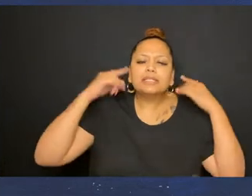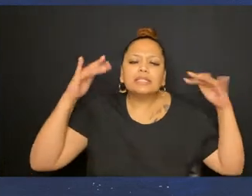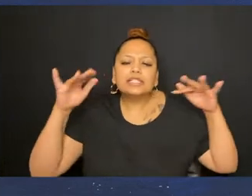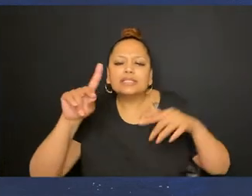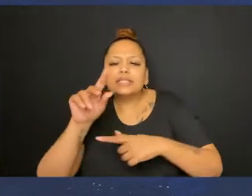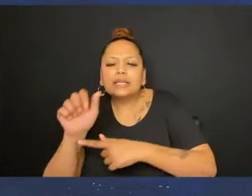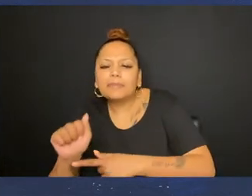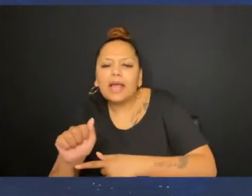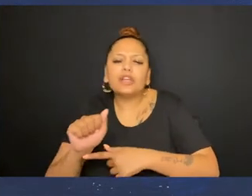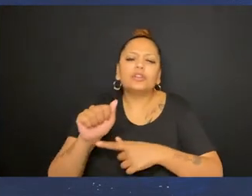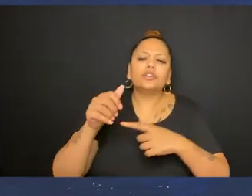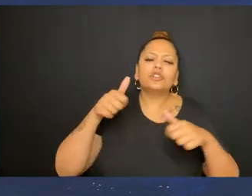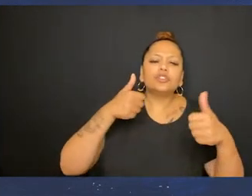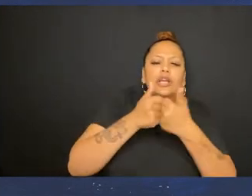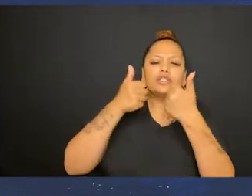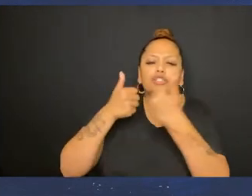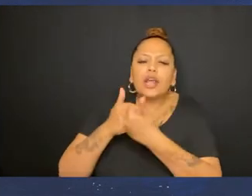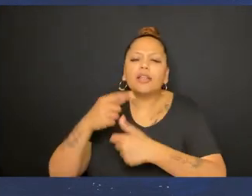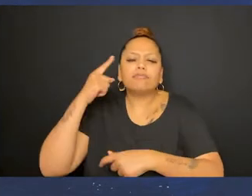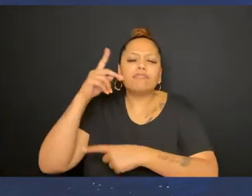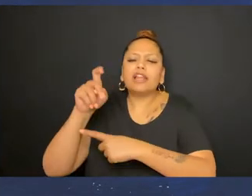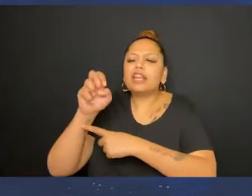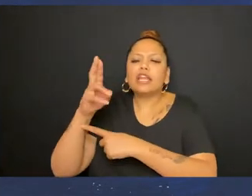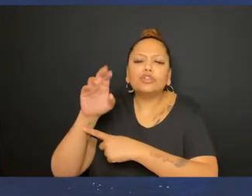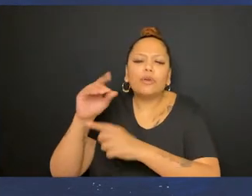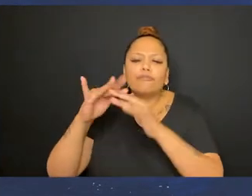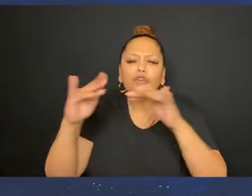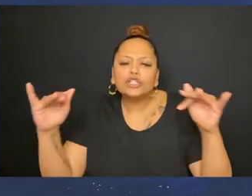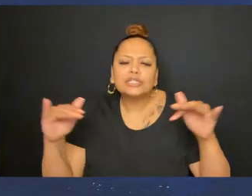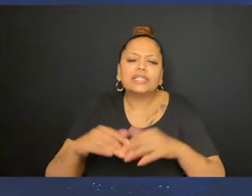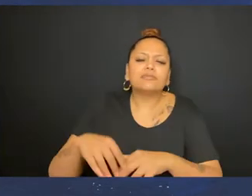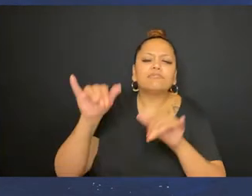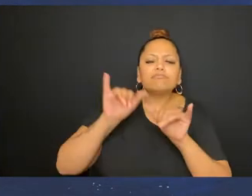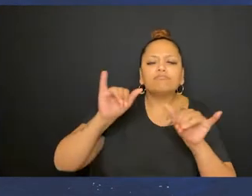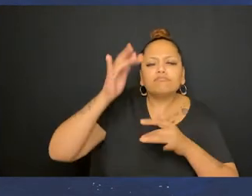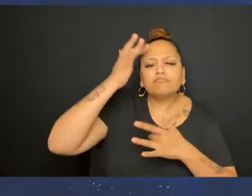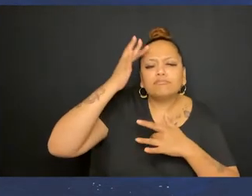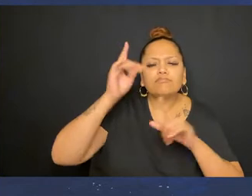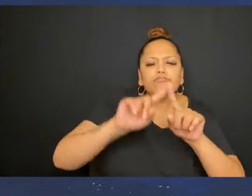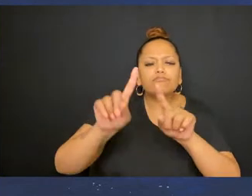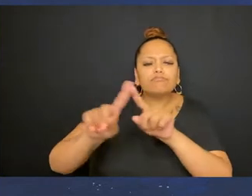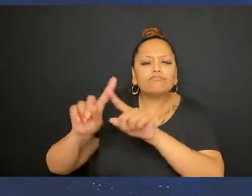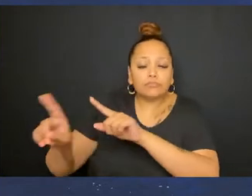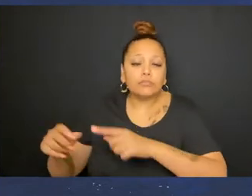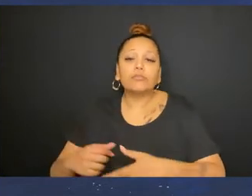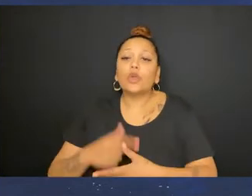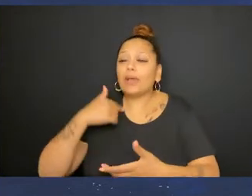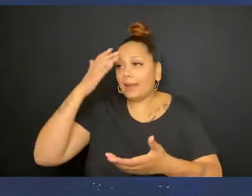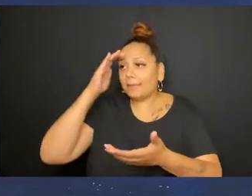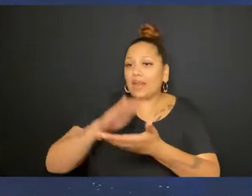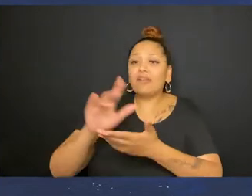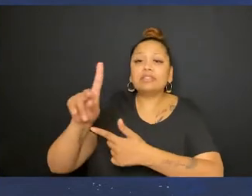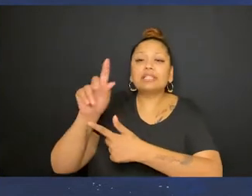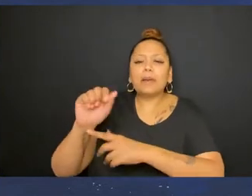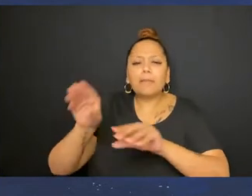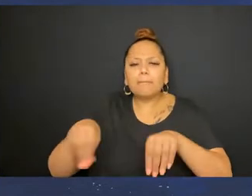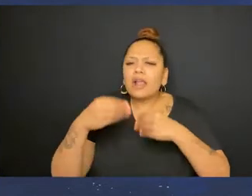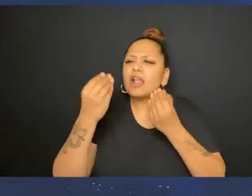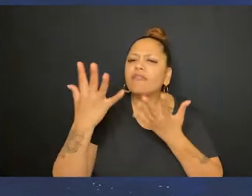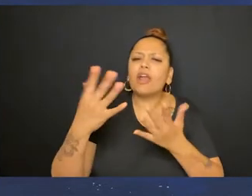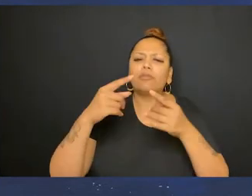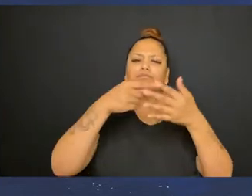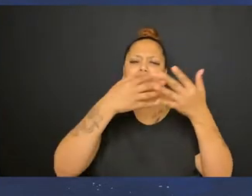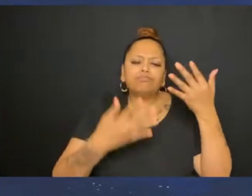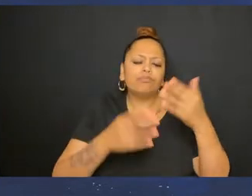sensory disabilities, cognitive challenges, neurodiversity, and chronic illnesses. We also believe that disability